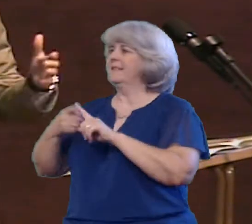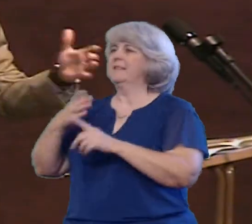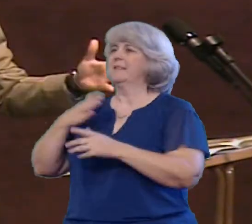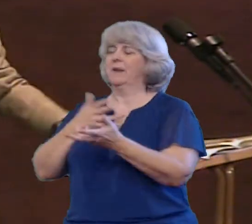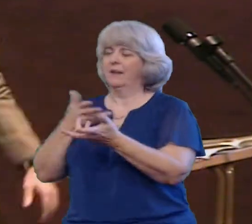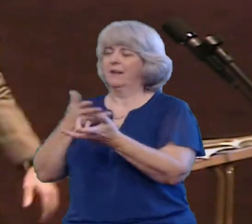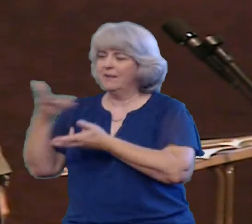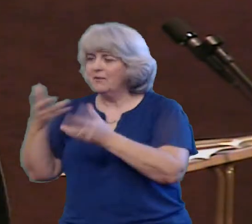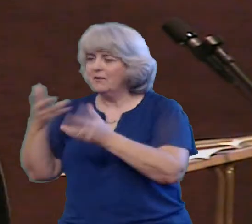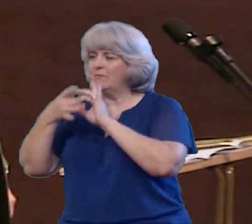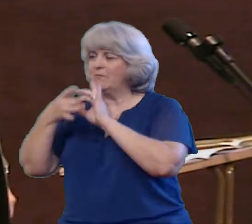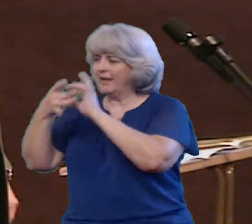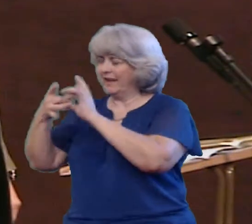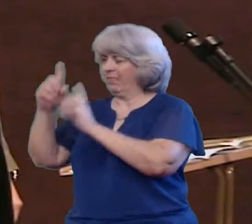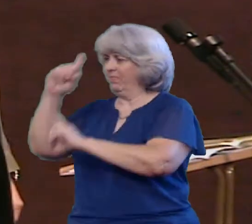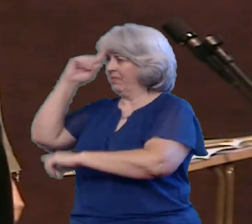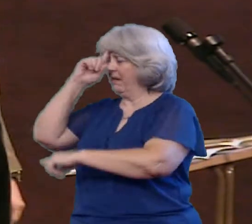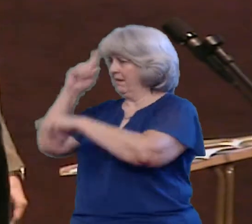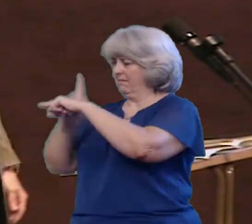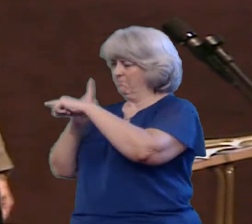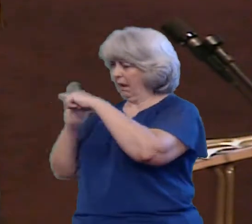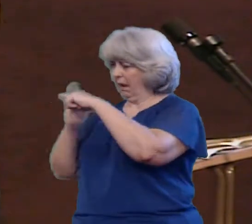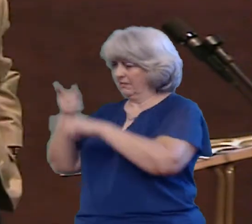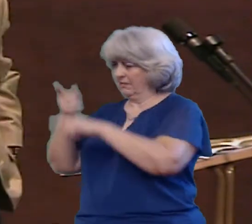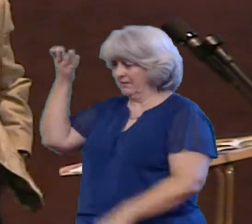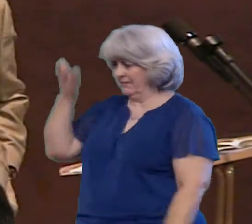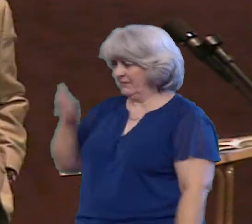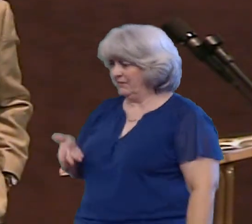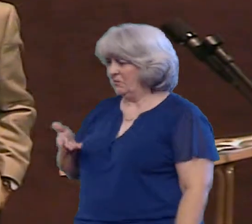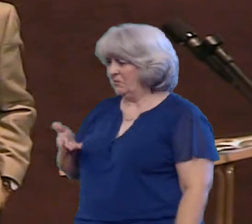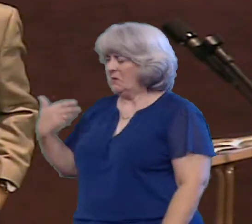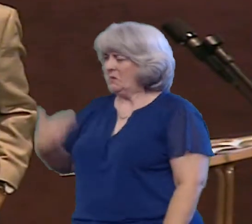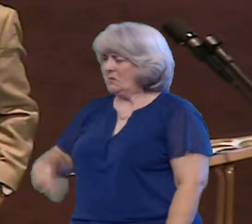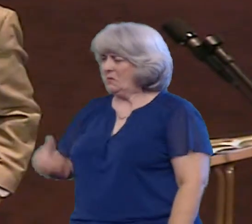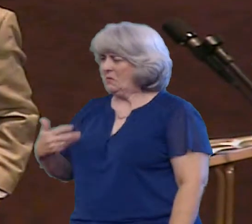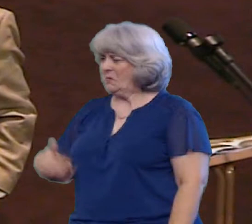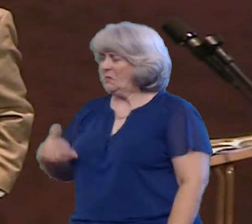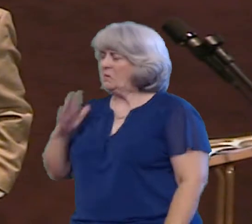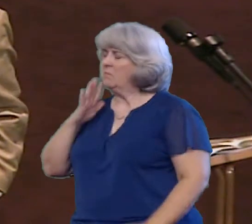And just thought about that How fulfilling would our lives be?